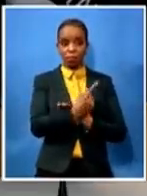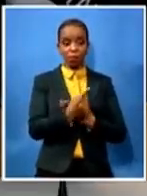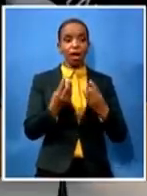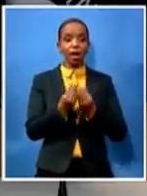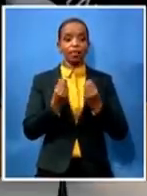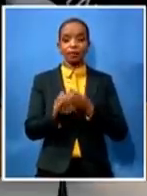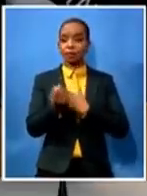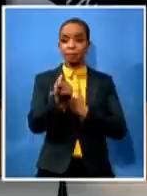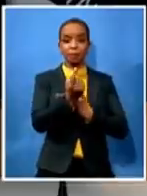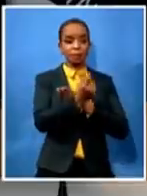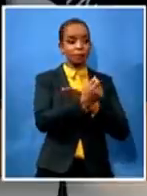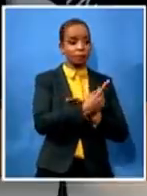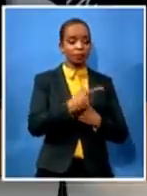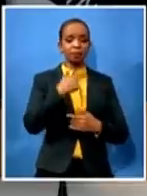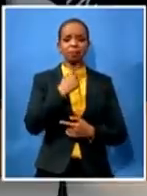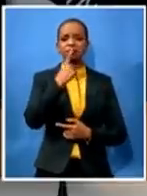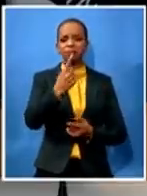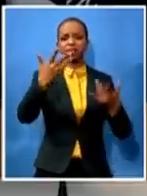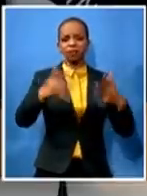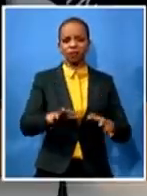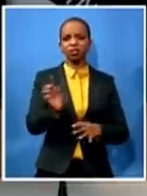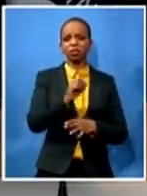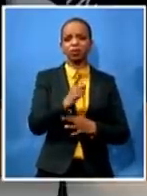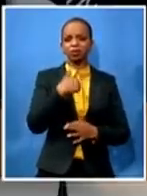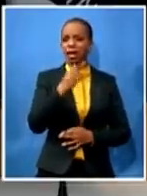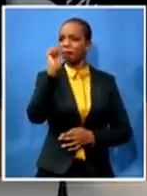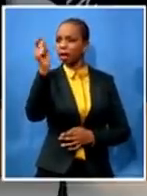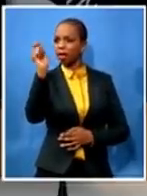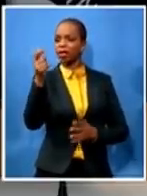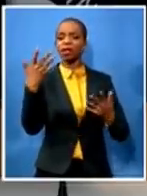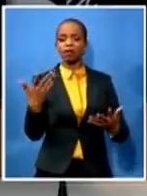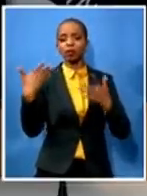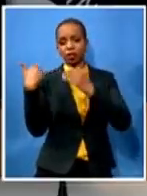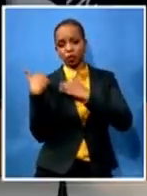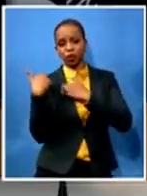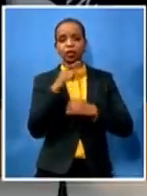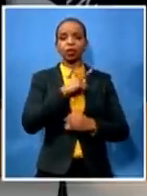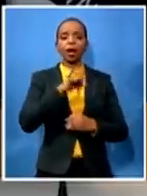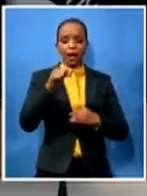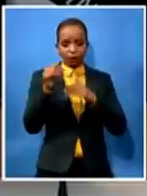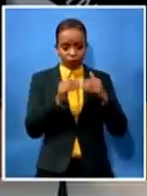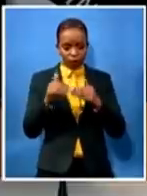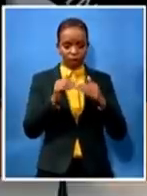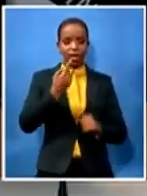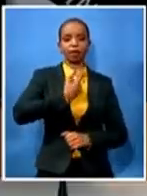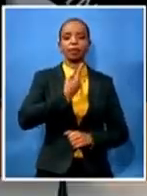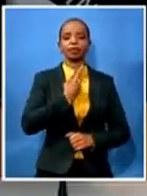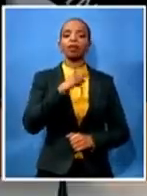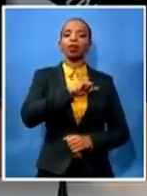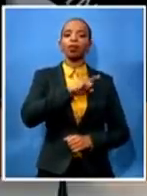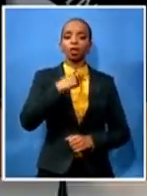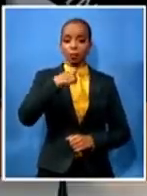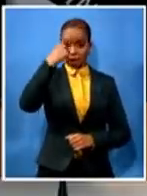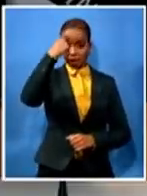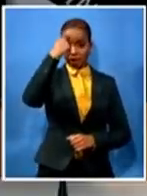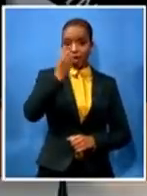invest on security i have to take care of myself because i think there's deep hatred hatred from the men